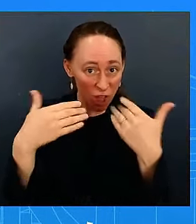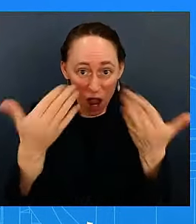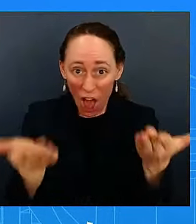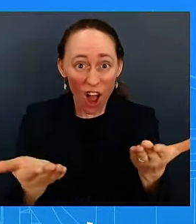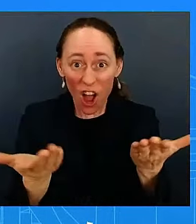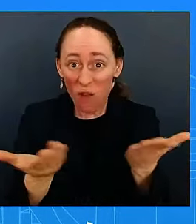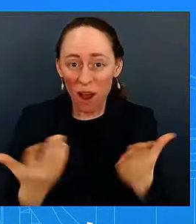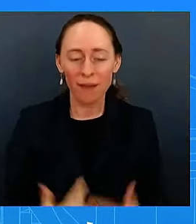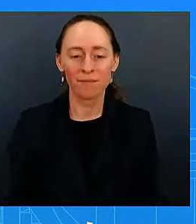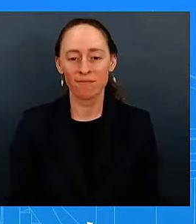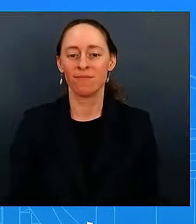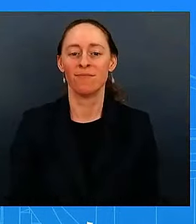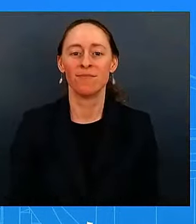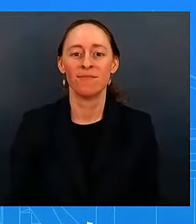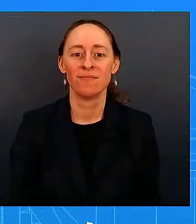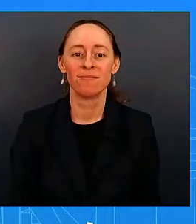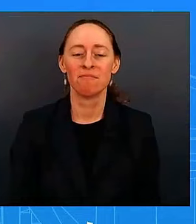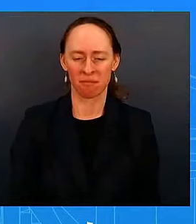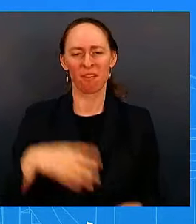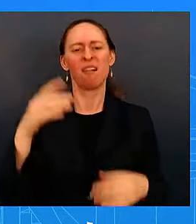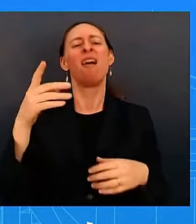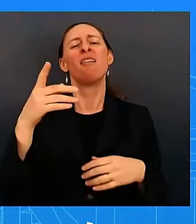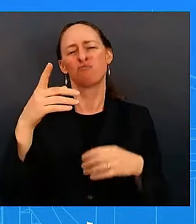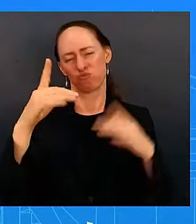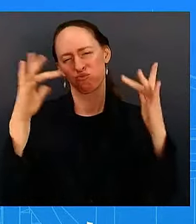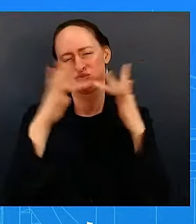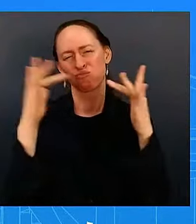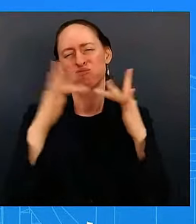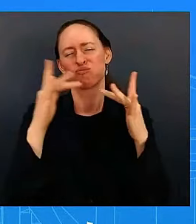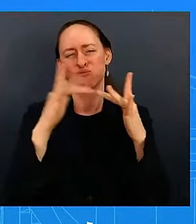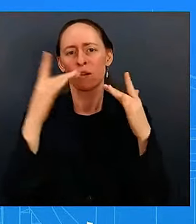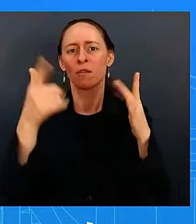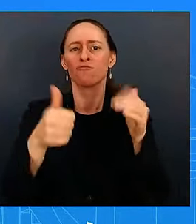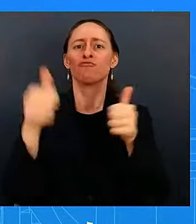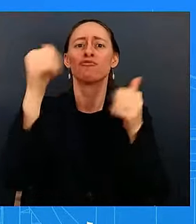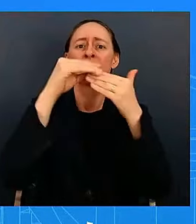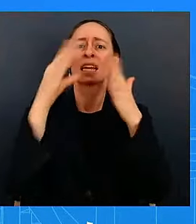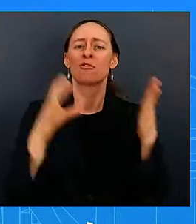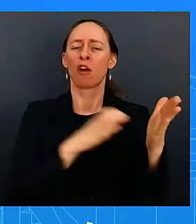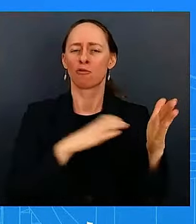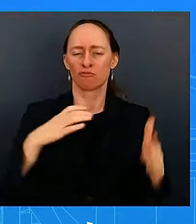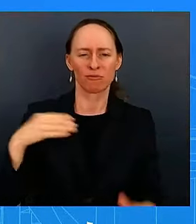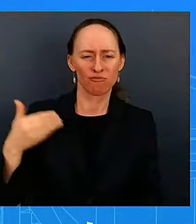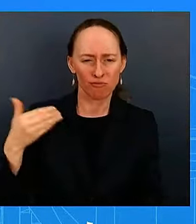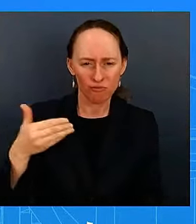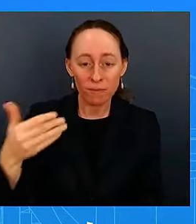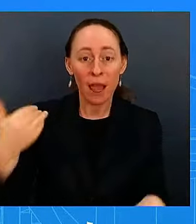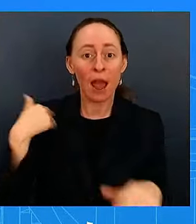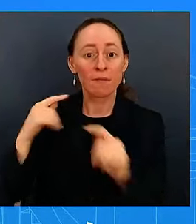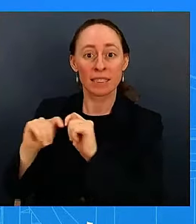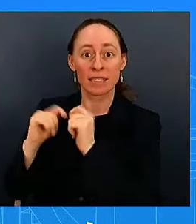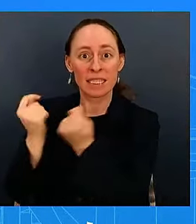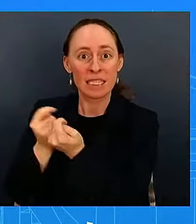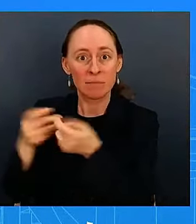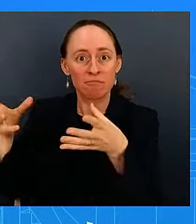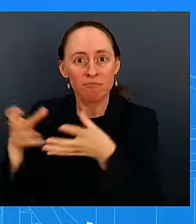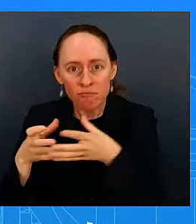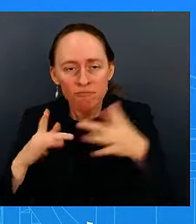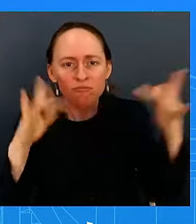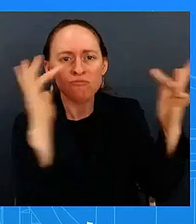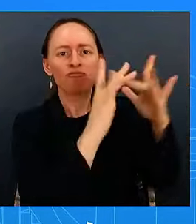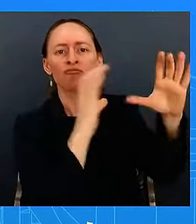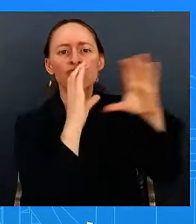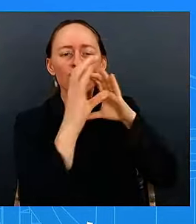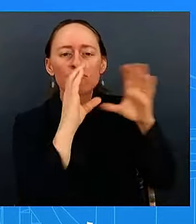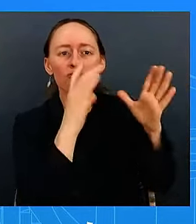basis he gets updated by his team on what's going on in particular with the budget conversations uh don't have anything to read out on